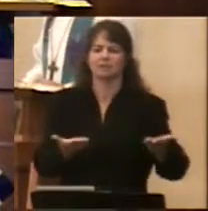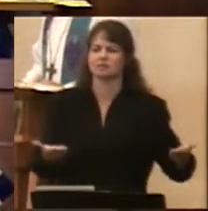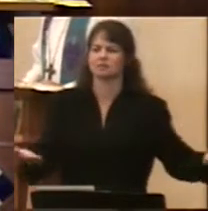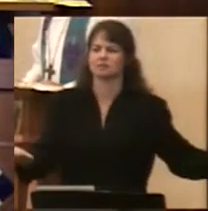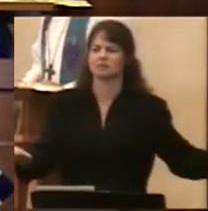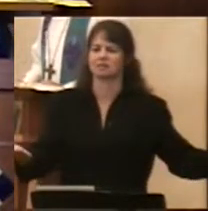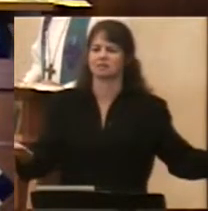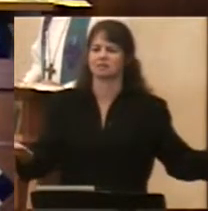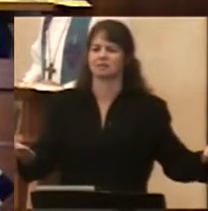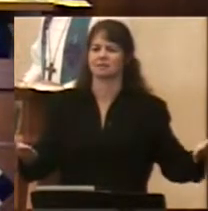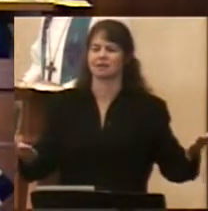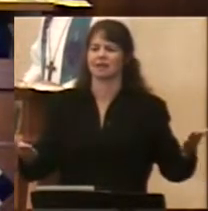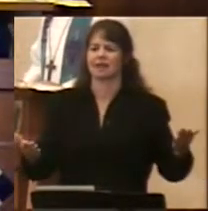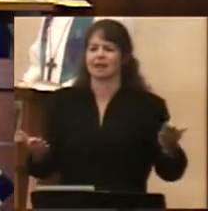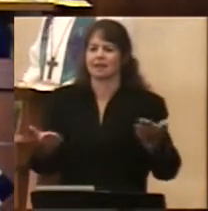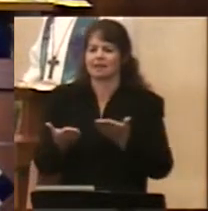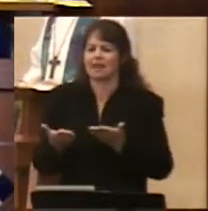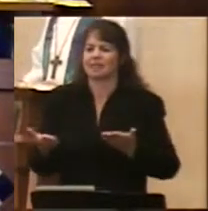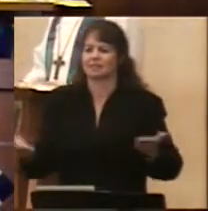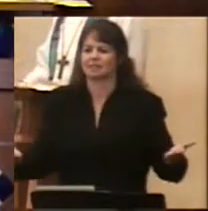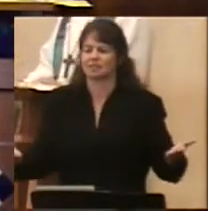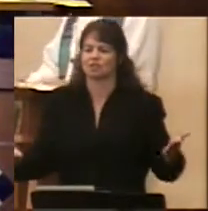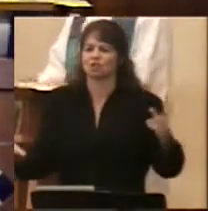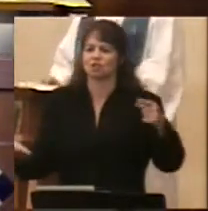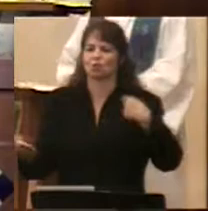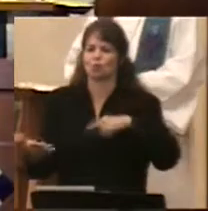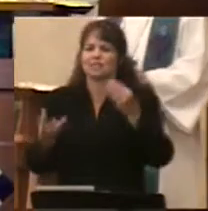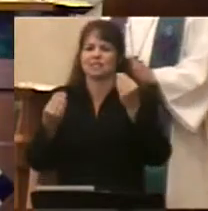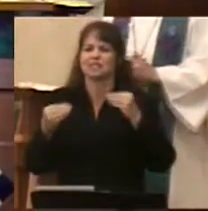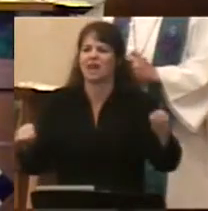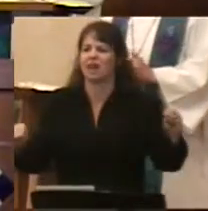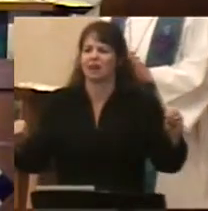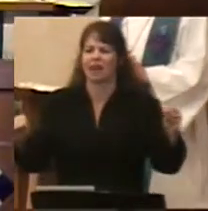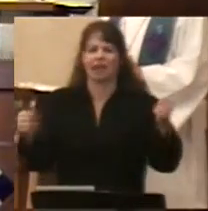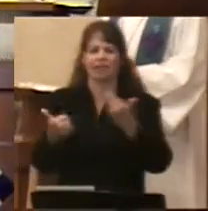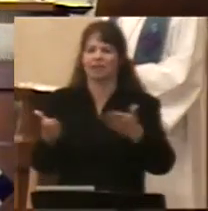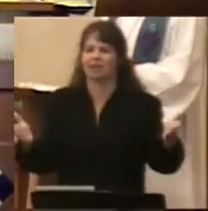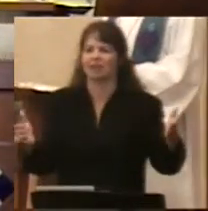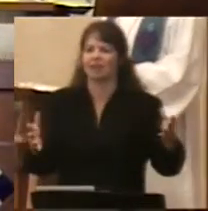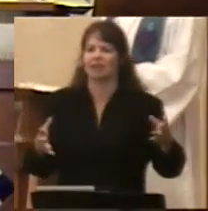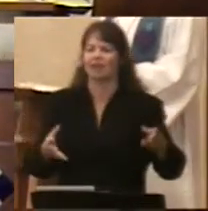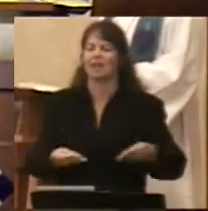works? Should we sell all of our things and give them to the poor?